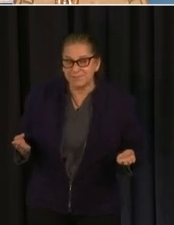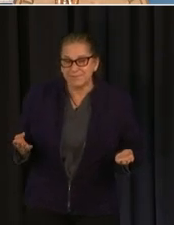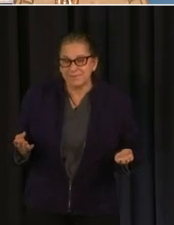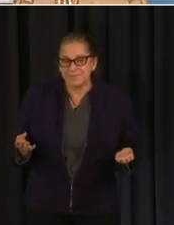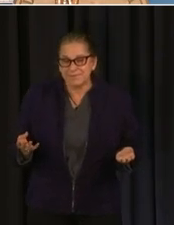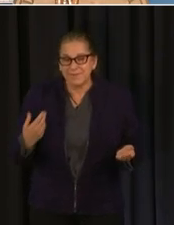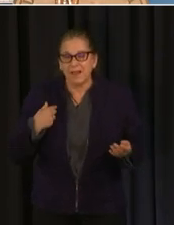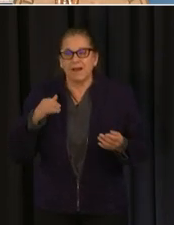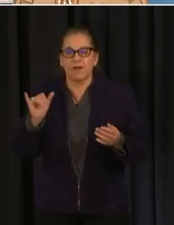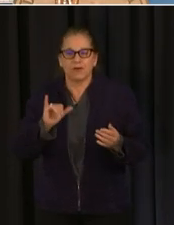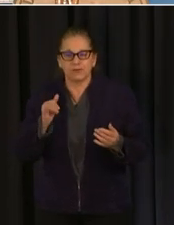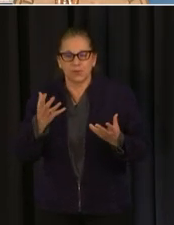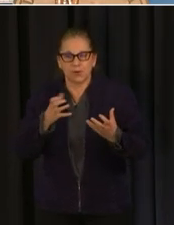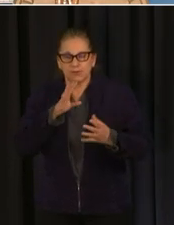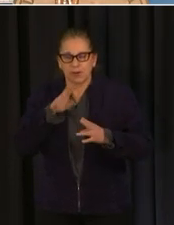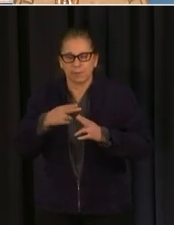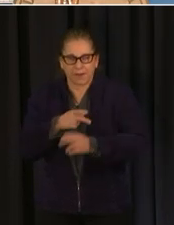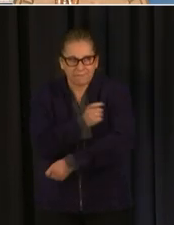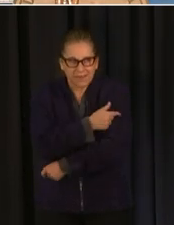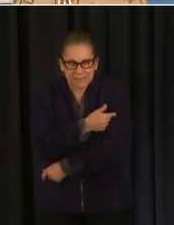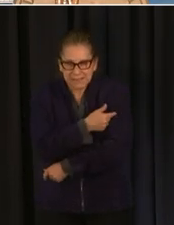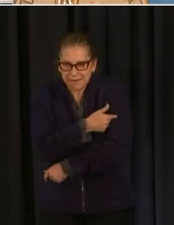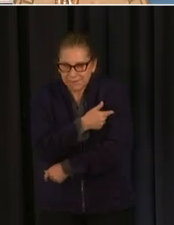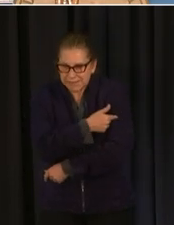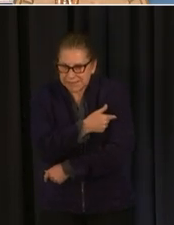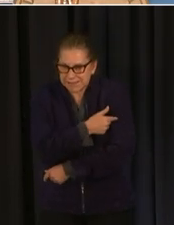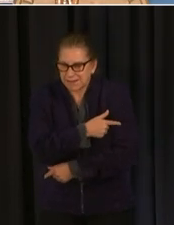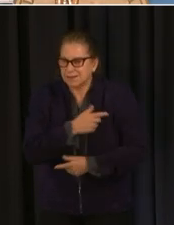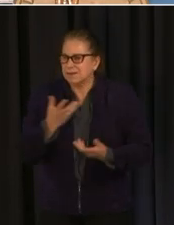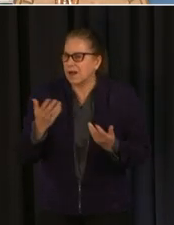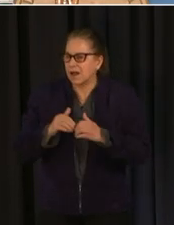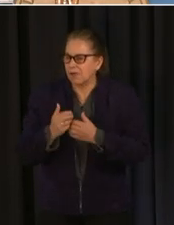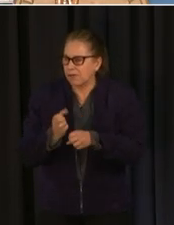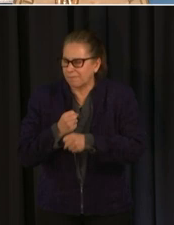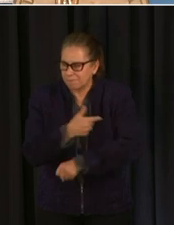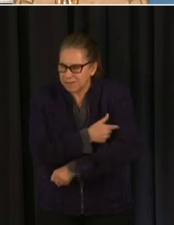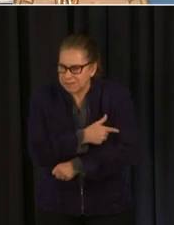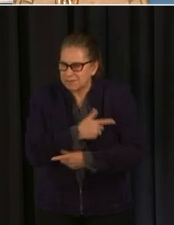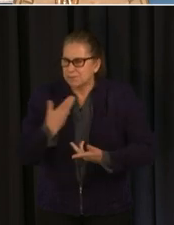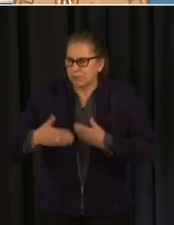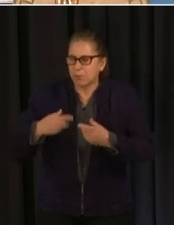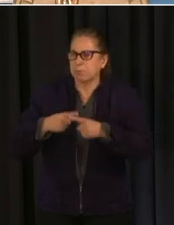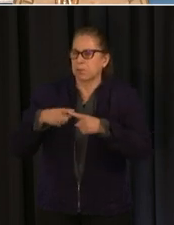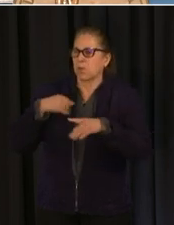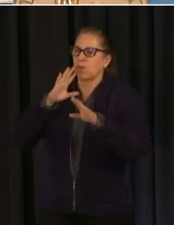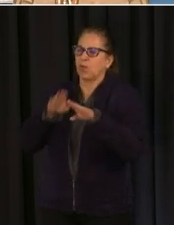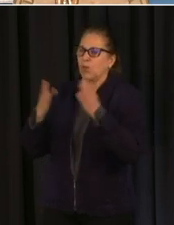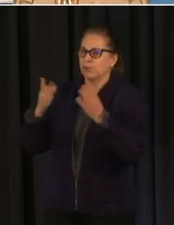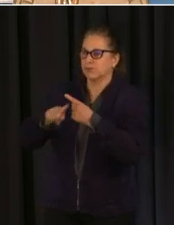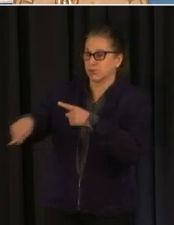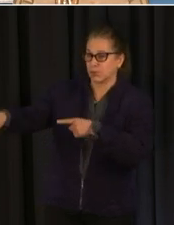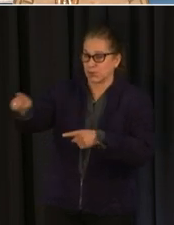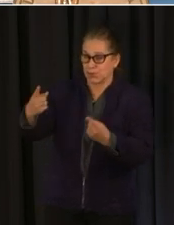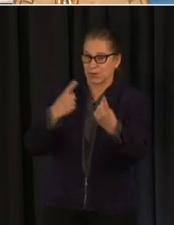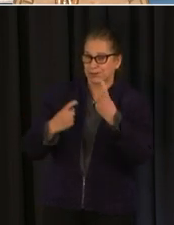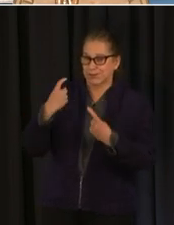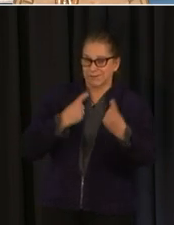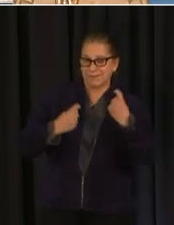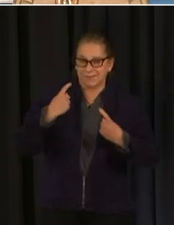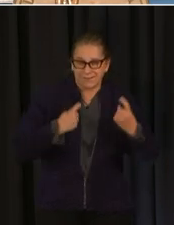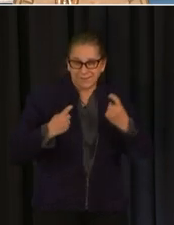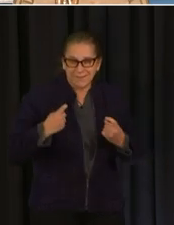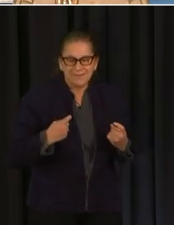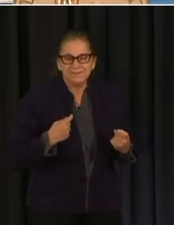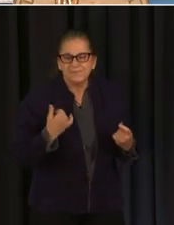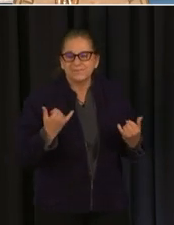and take your questions as you know we update our metrics related